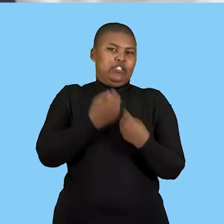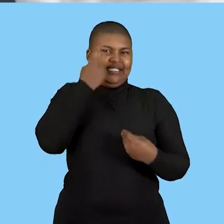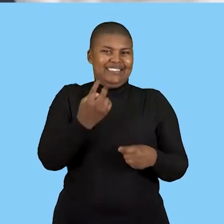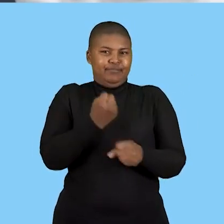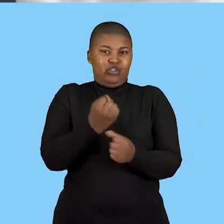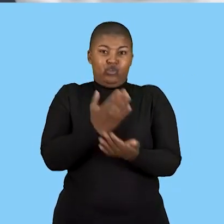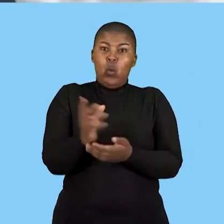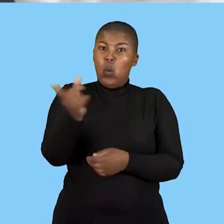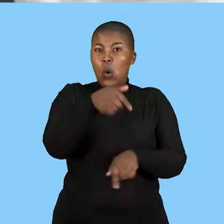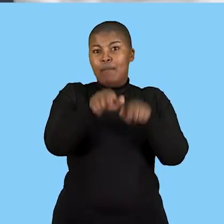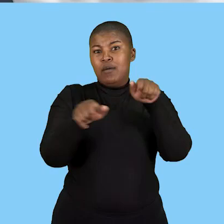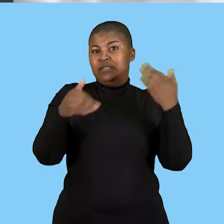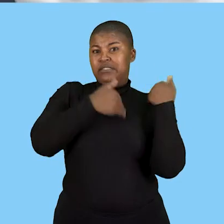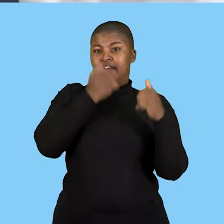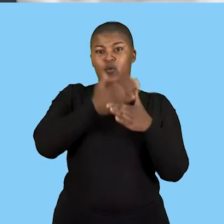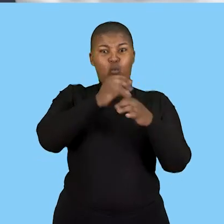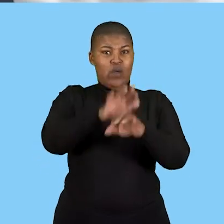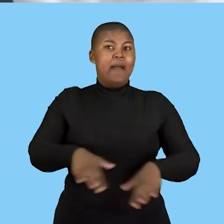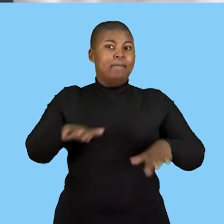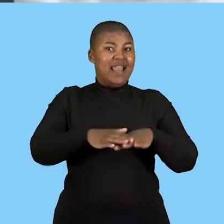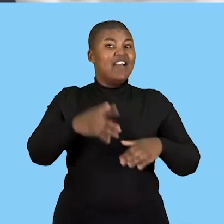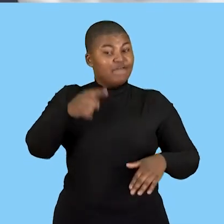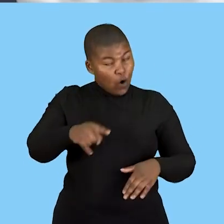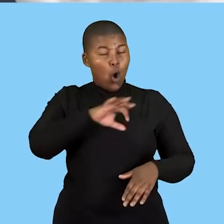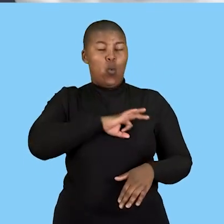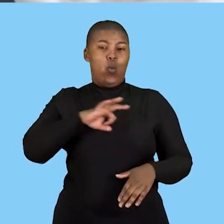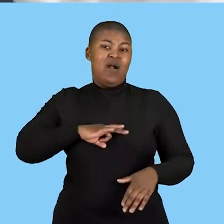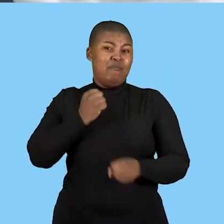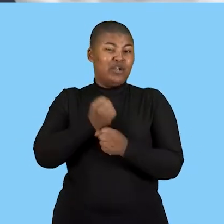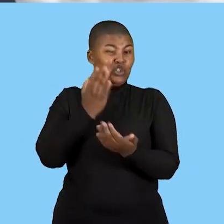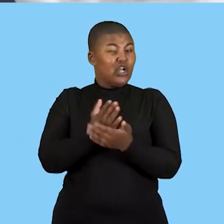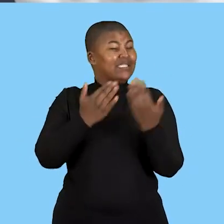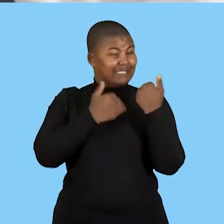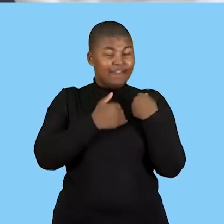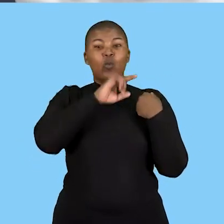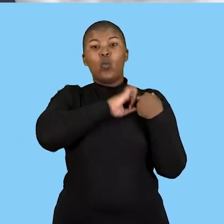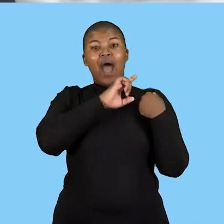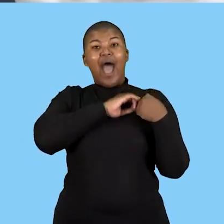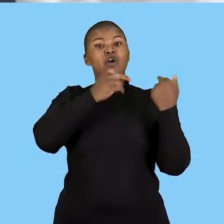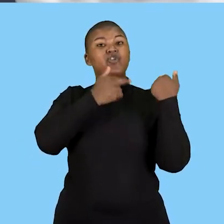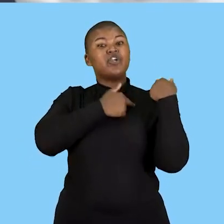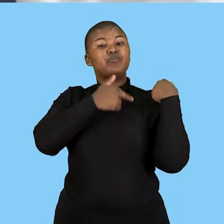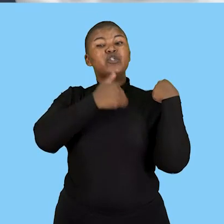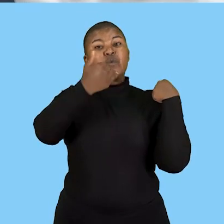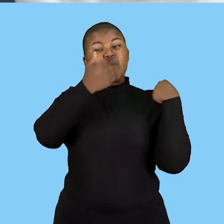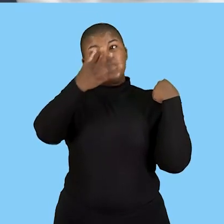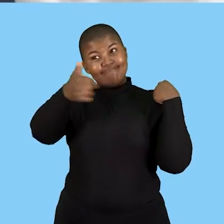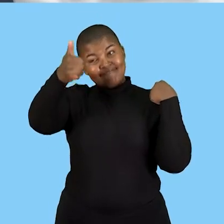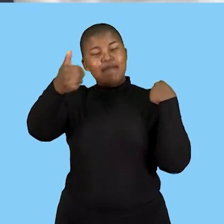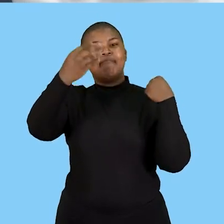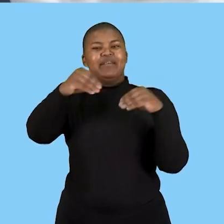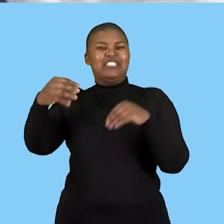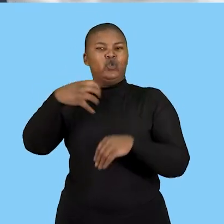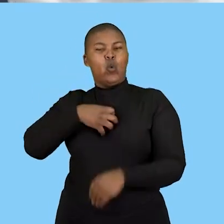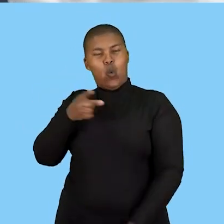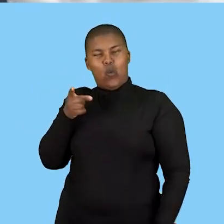safety to always be there especially for their workers because this is the responsibility of the